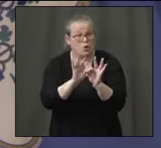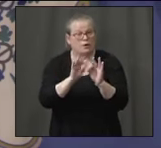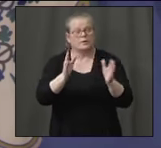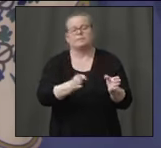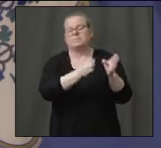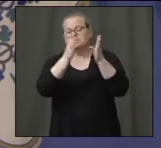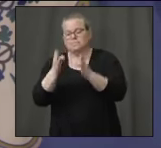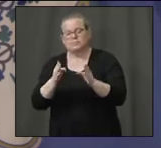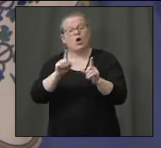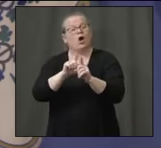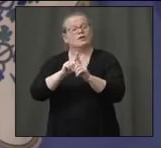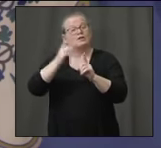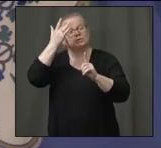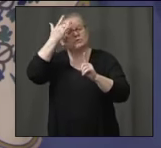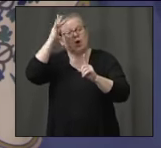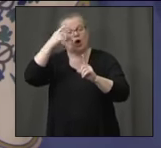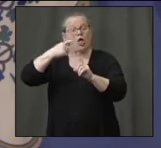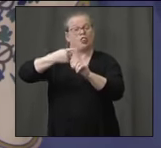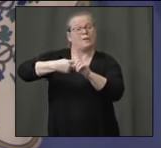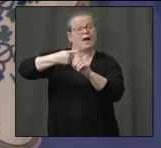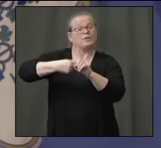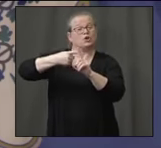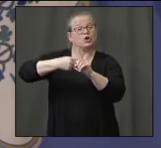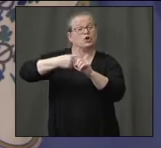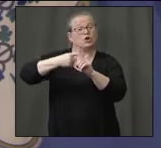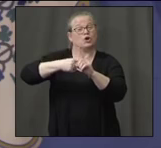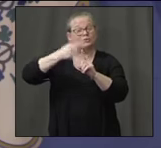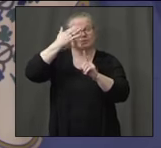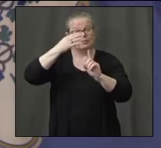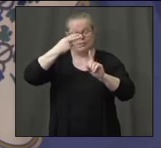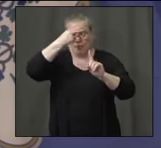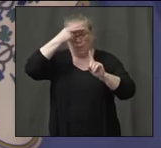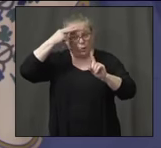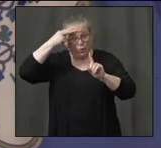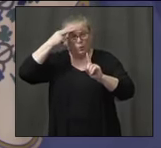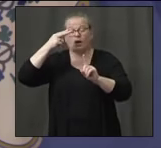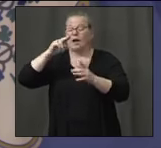speak, mainly at this point, the folks who are getting the discounted lunches.